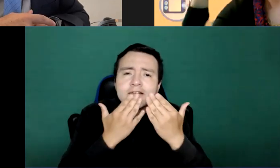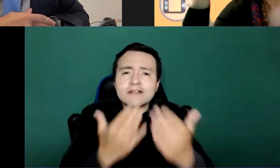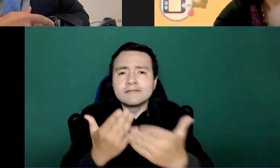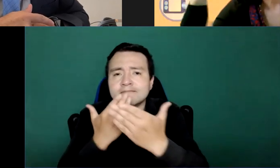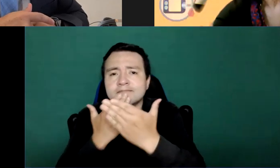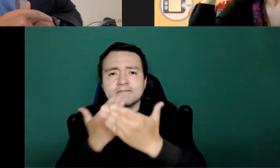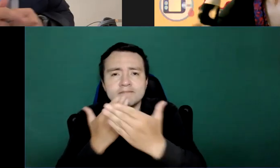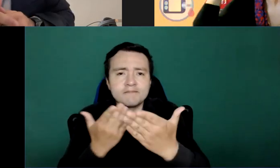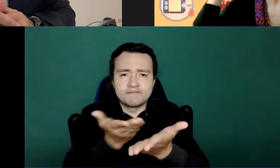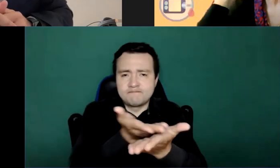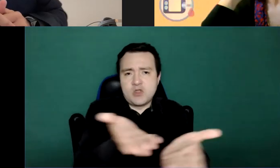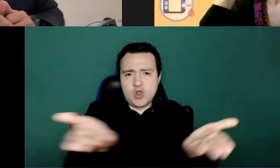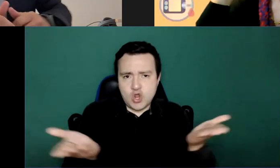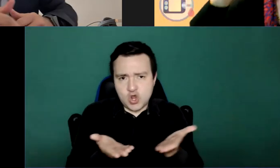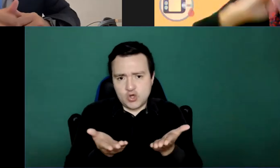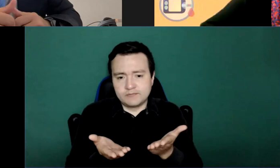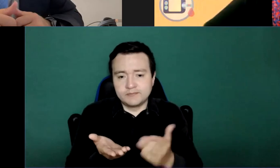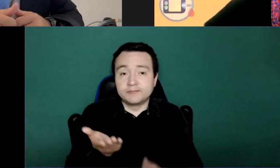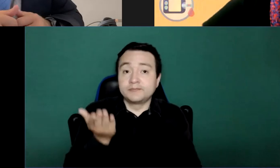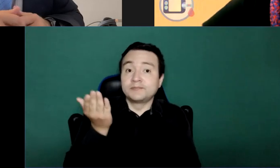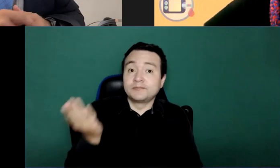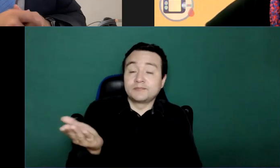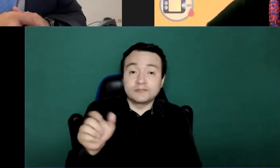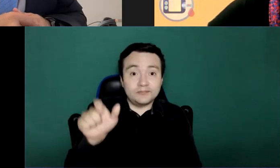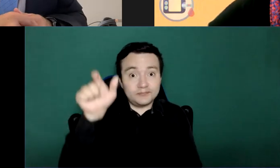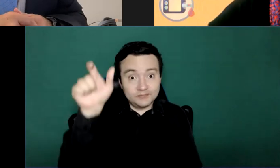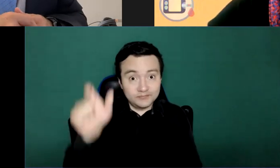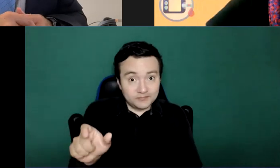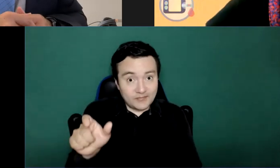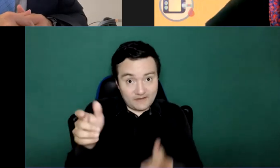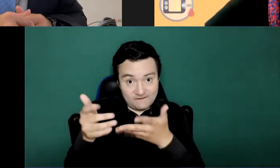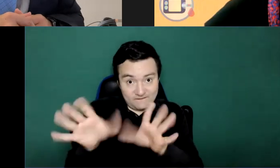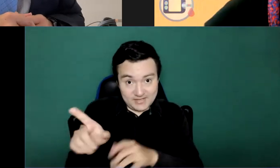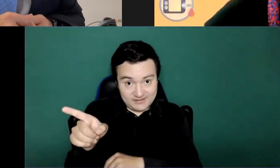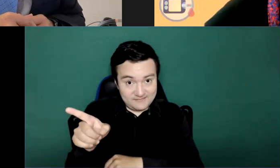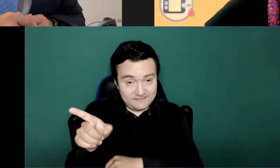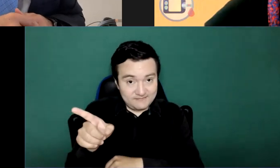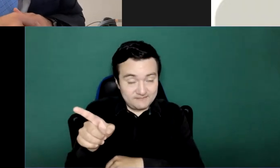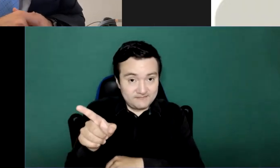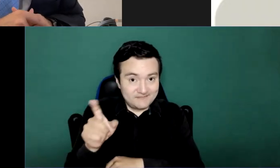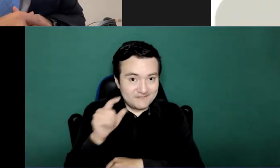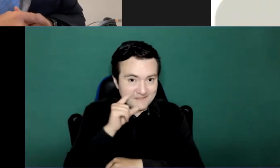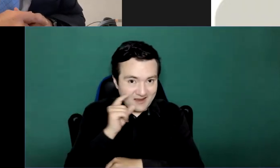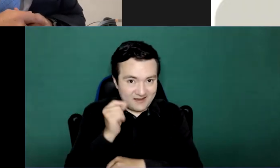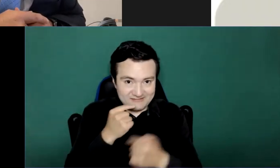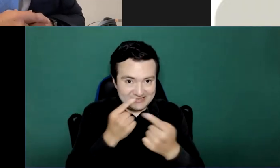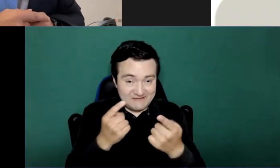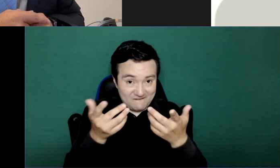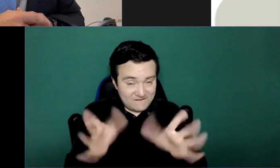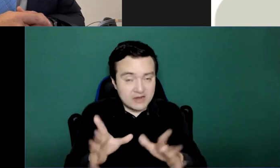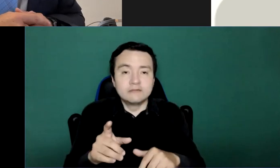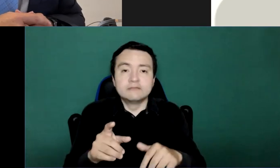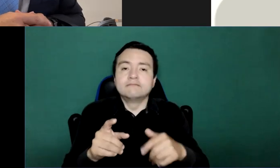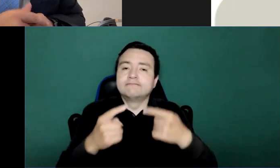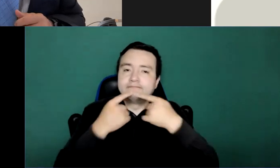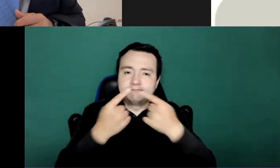closing remarks, we would like to remind all of you that Parro has a website